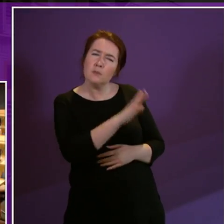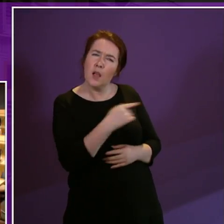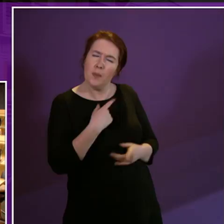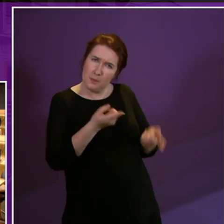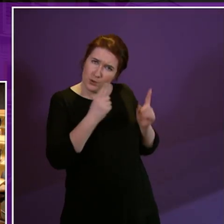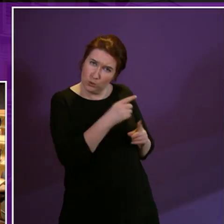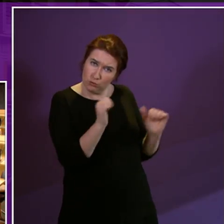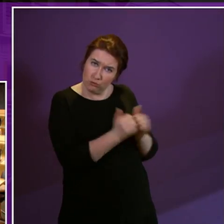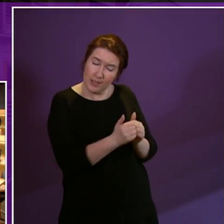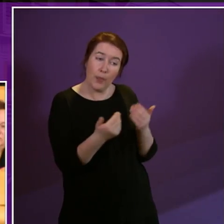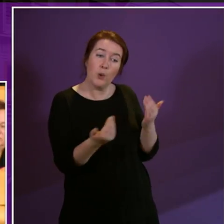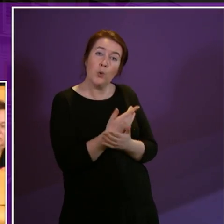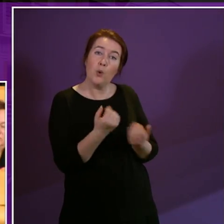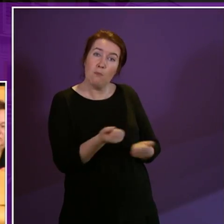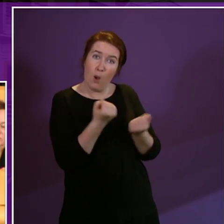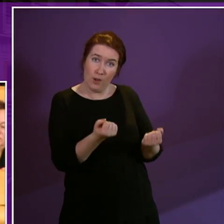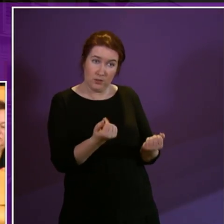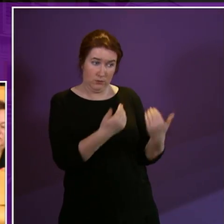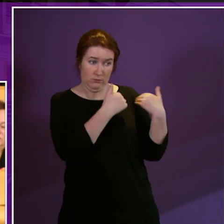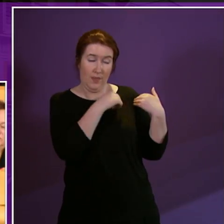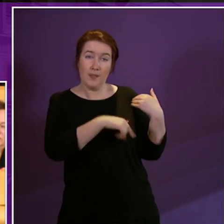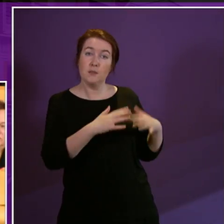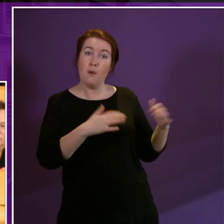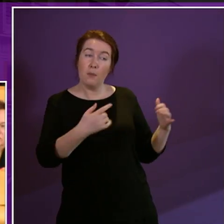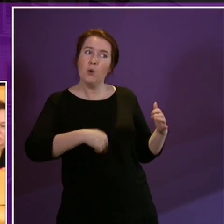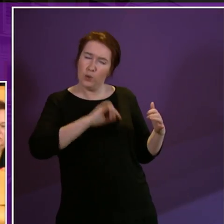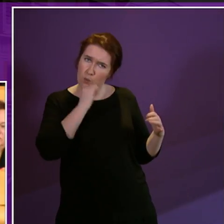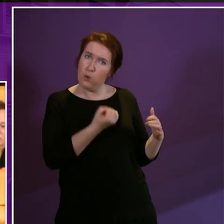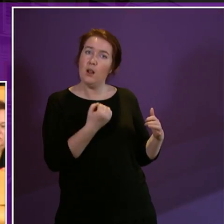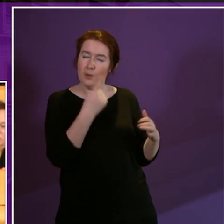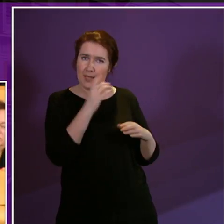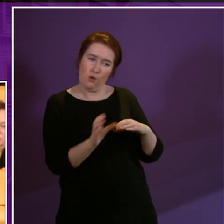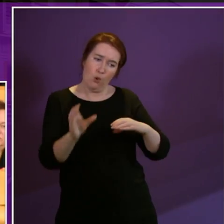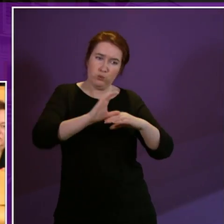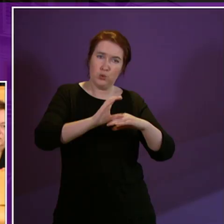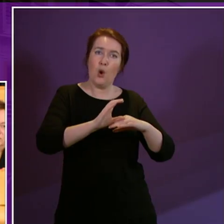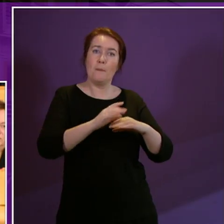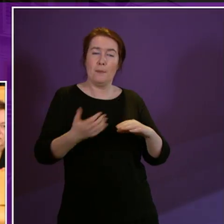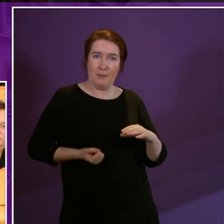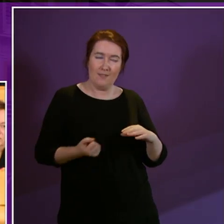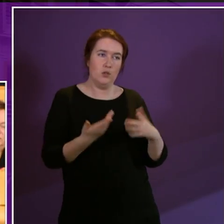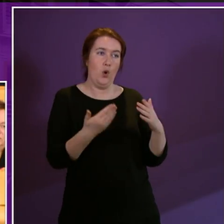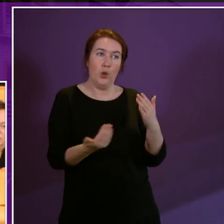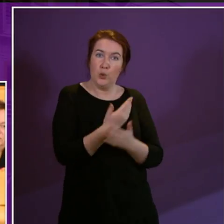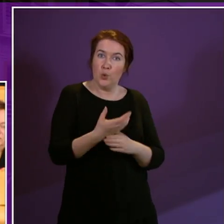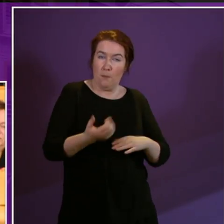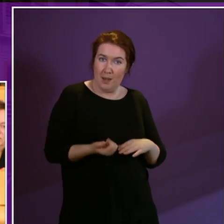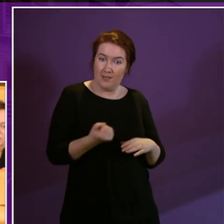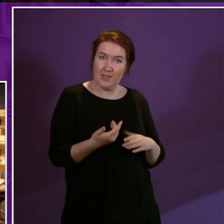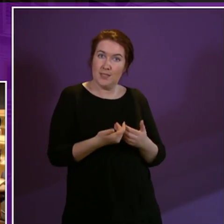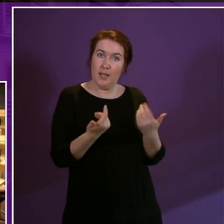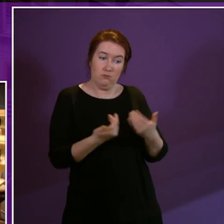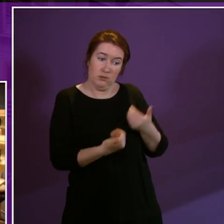the new powers coming to this Parliament we will be in a position to top up existing benefits and create new benefits in devolved areas